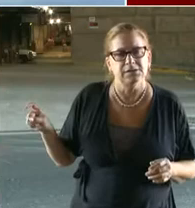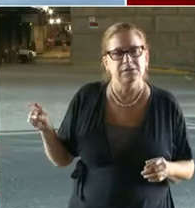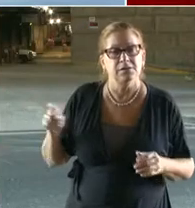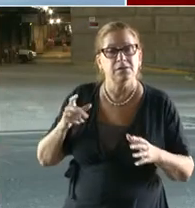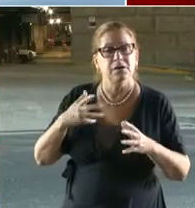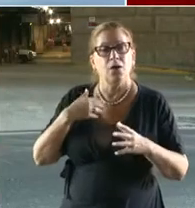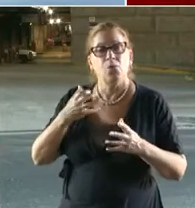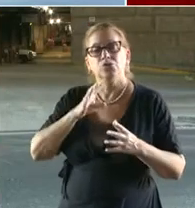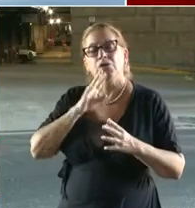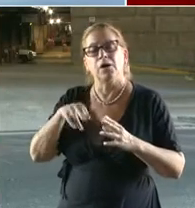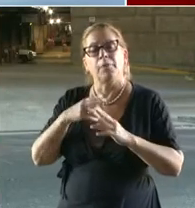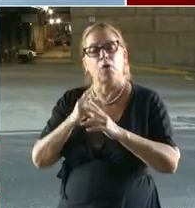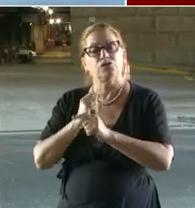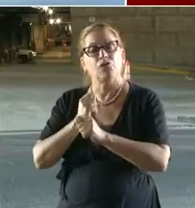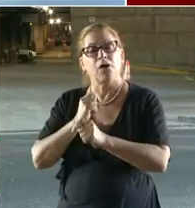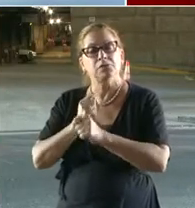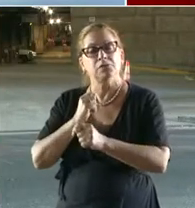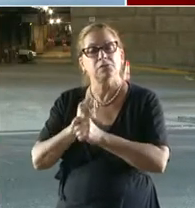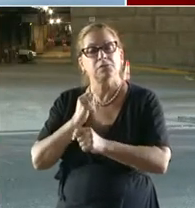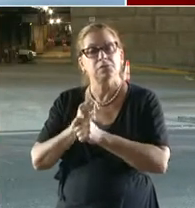these roadways? No.